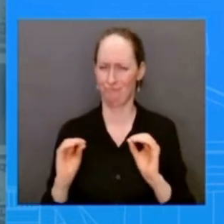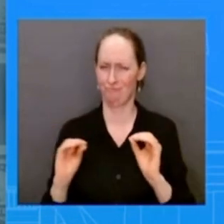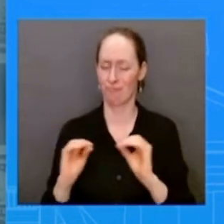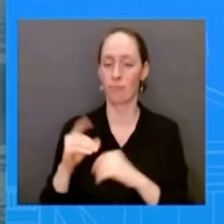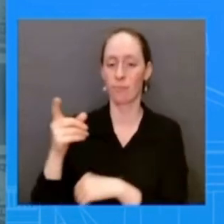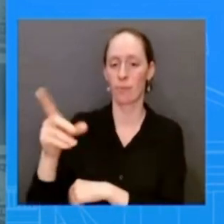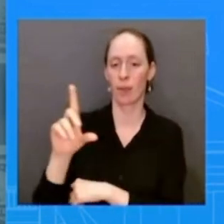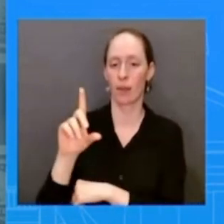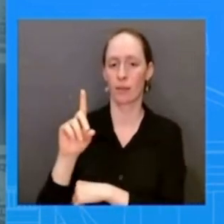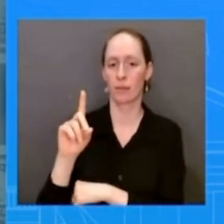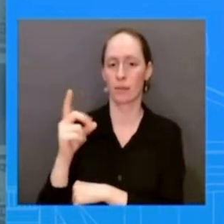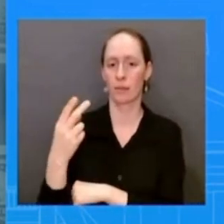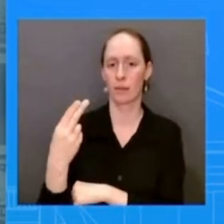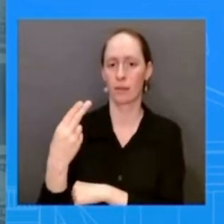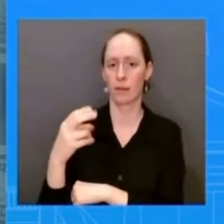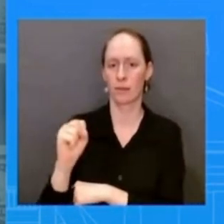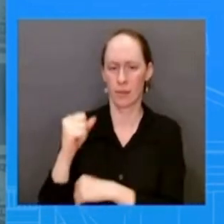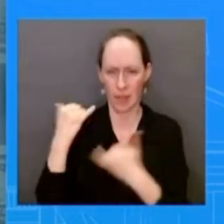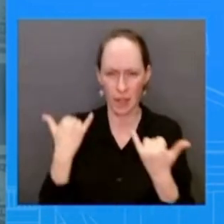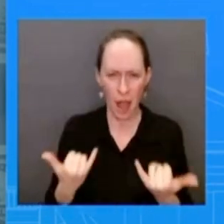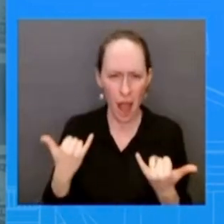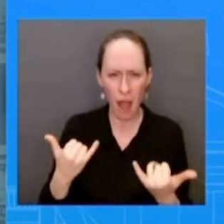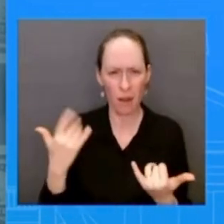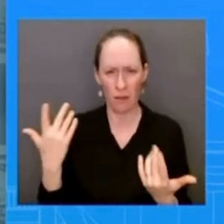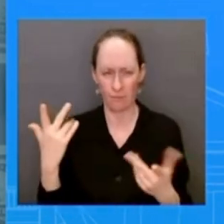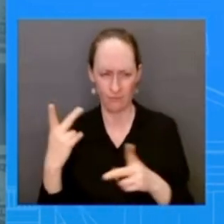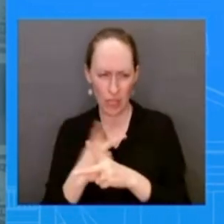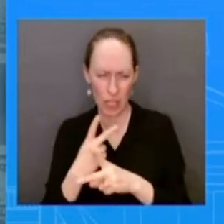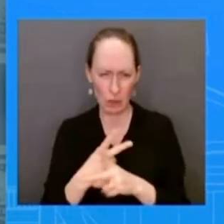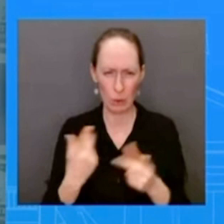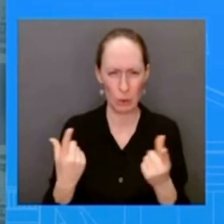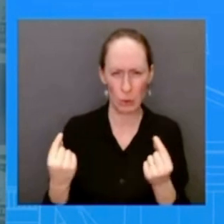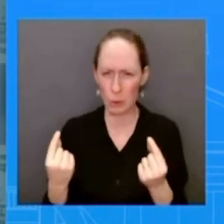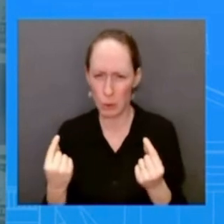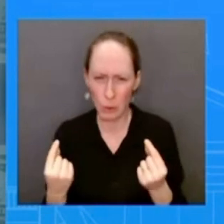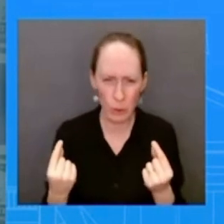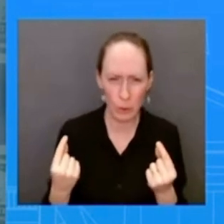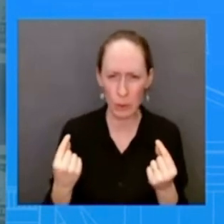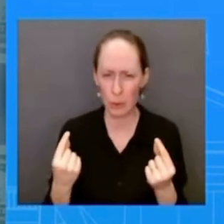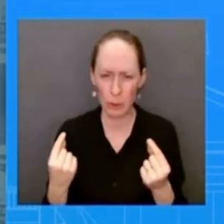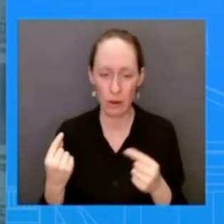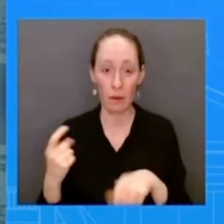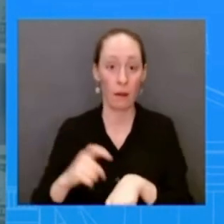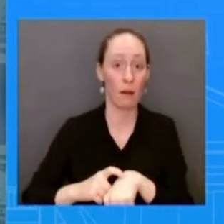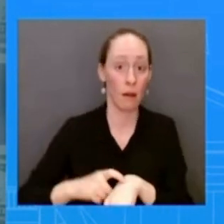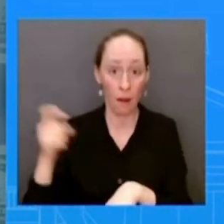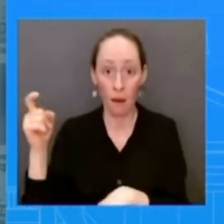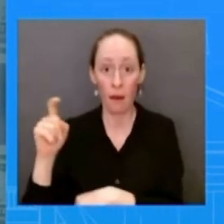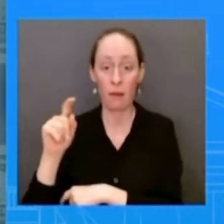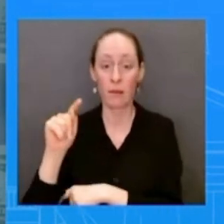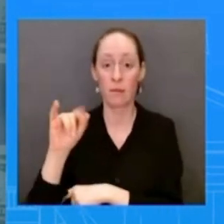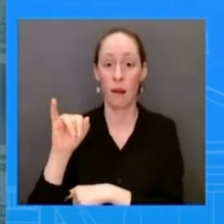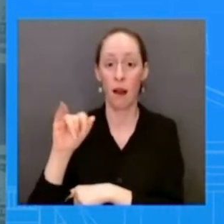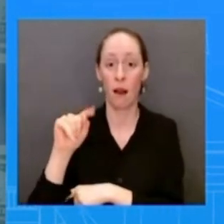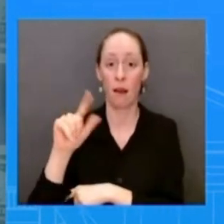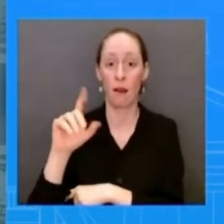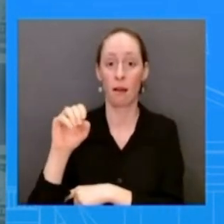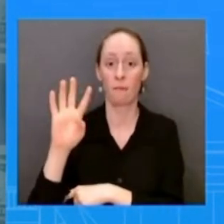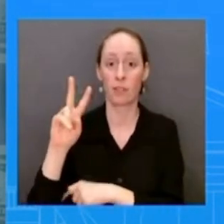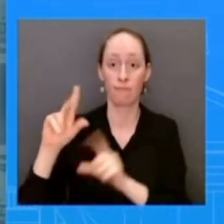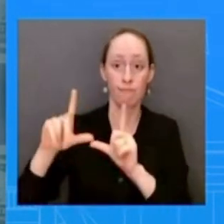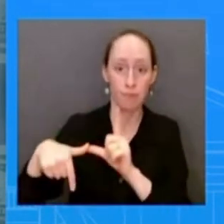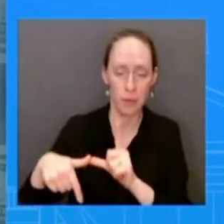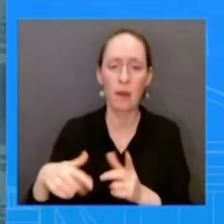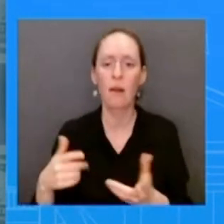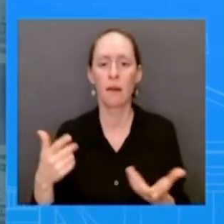forward once title 42 is lifted i'm just not going to get into speculations i'm going to let them do their work and but i will say